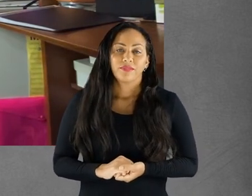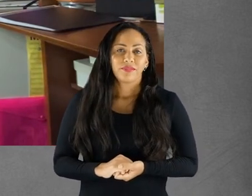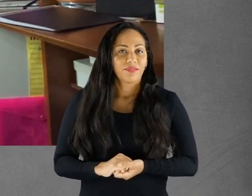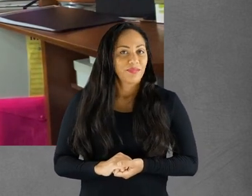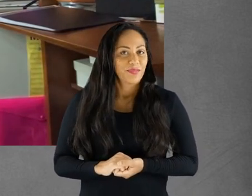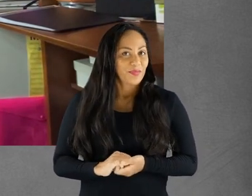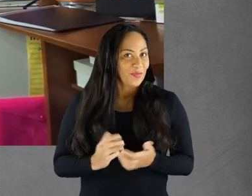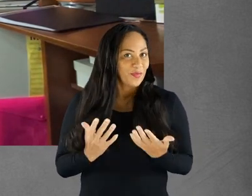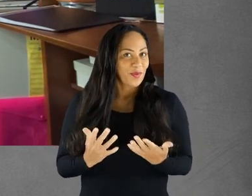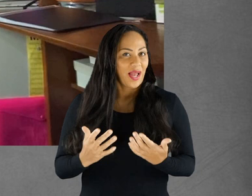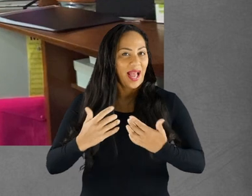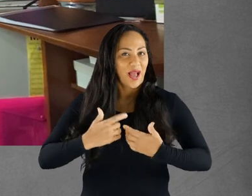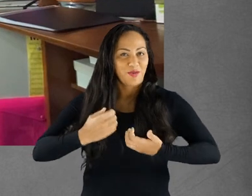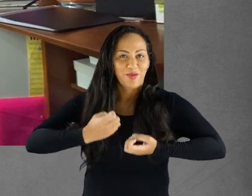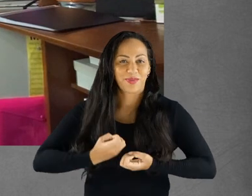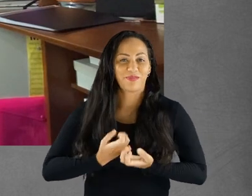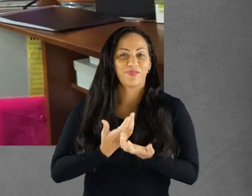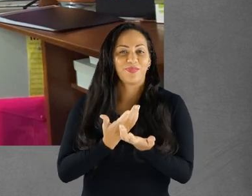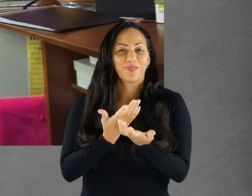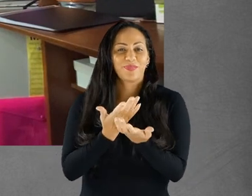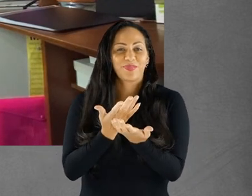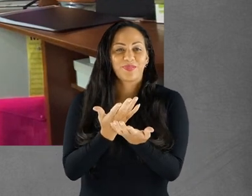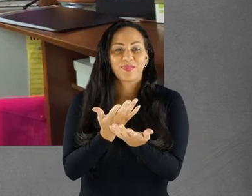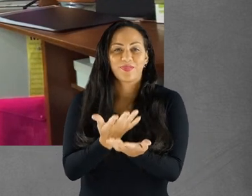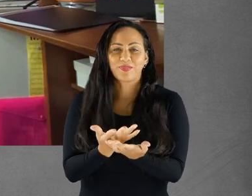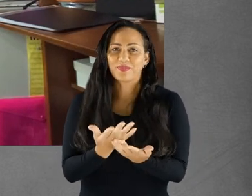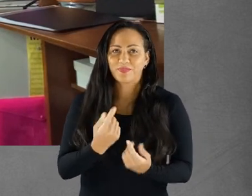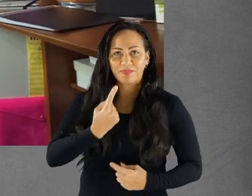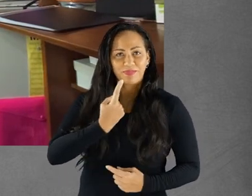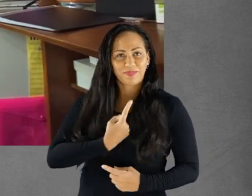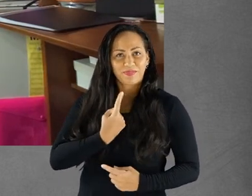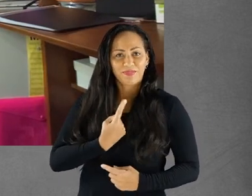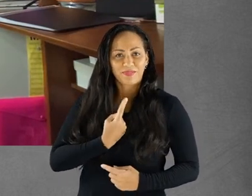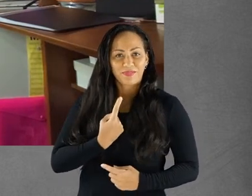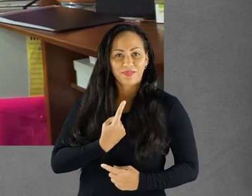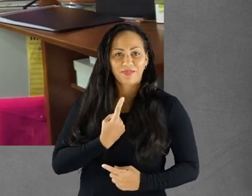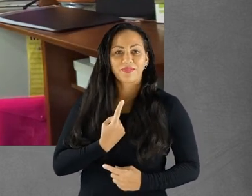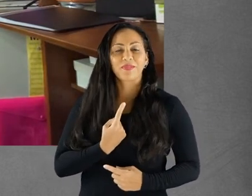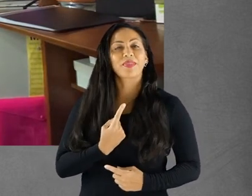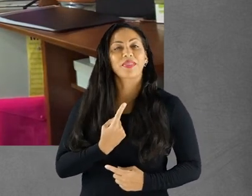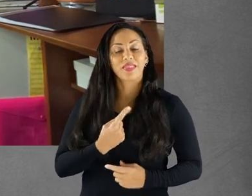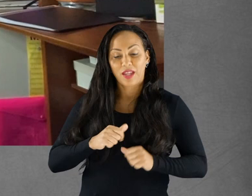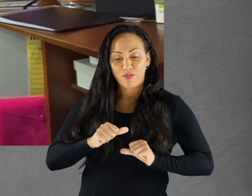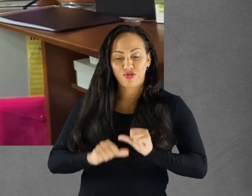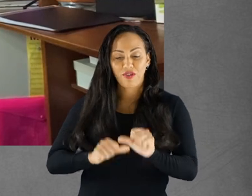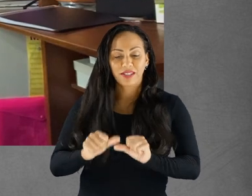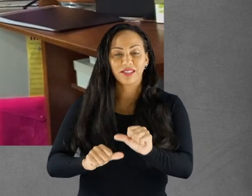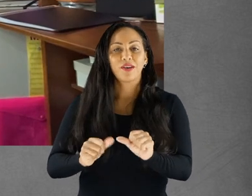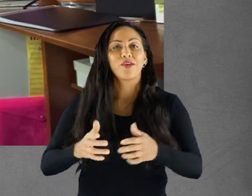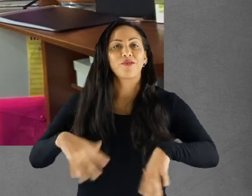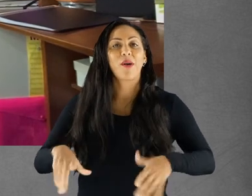I will be sharing with you today how I progressed from a diary writer and